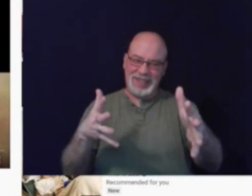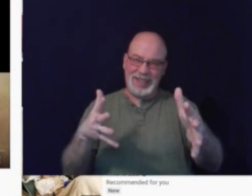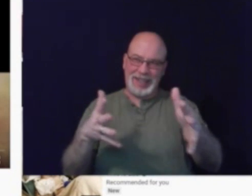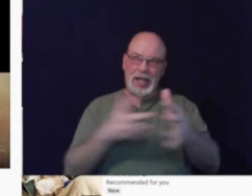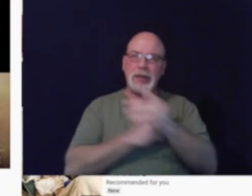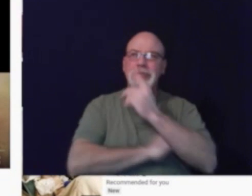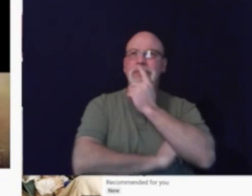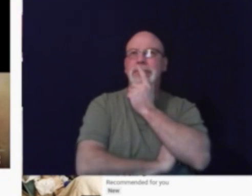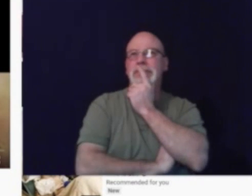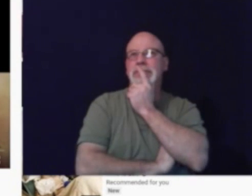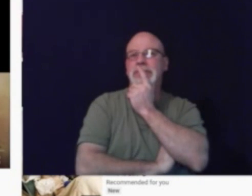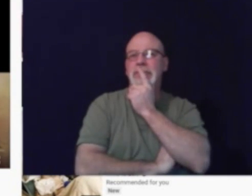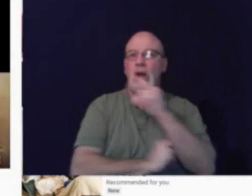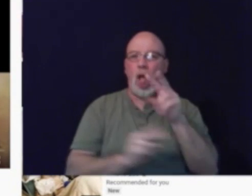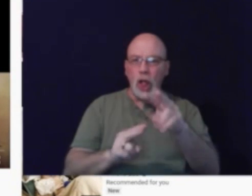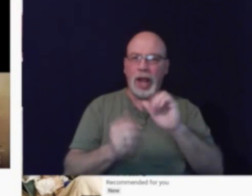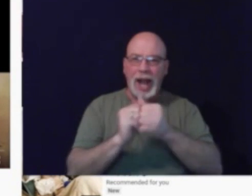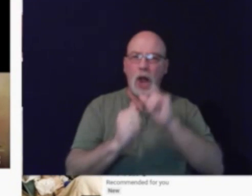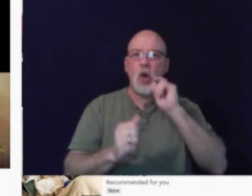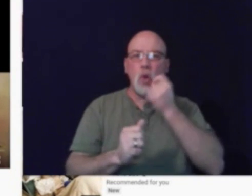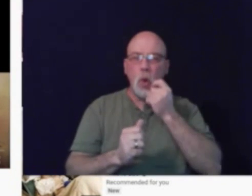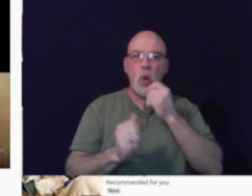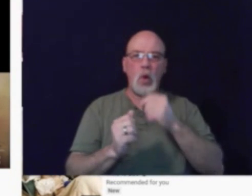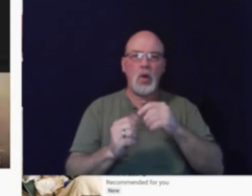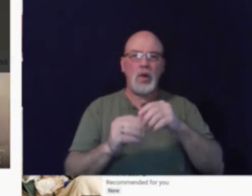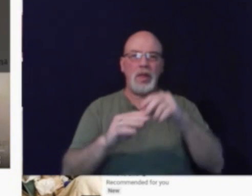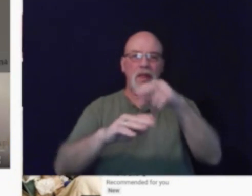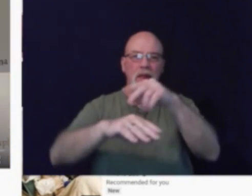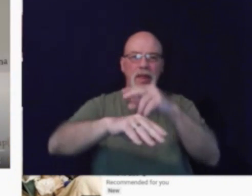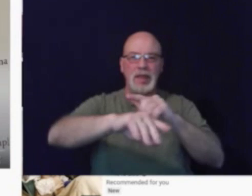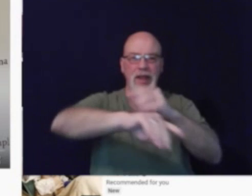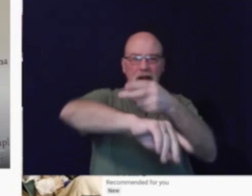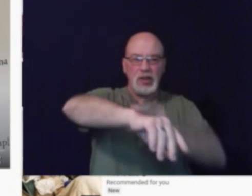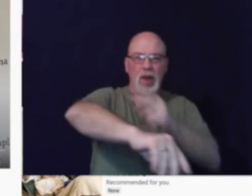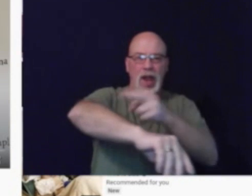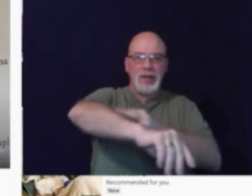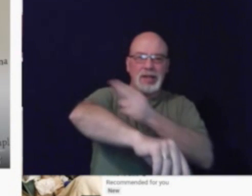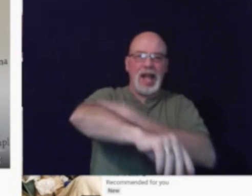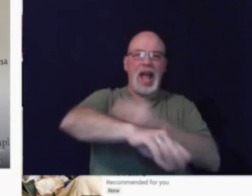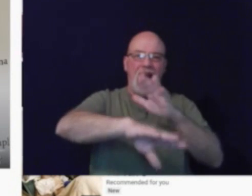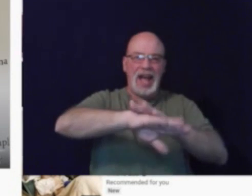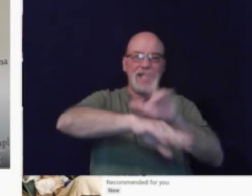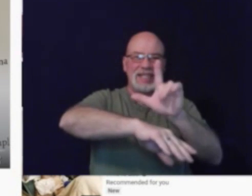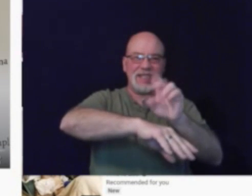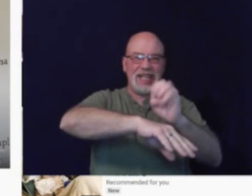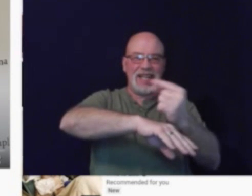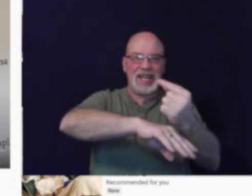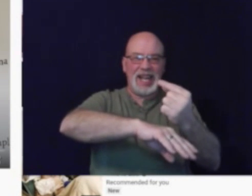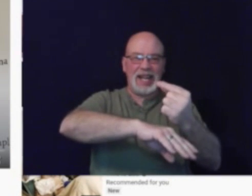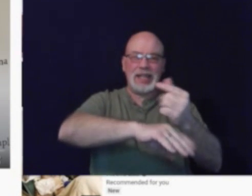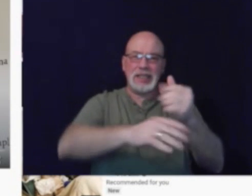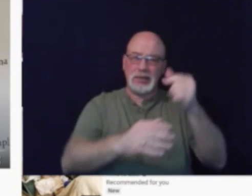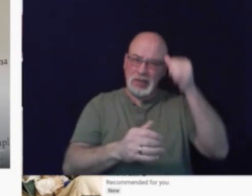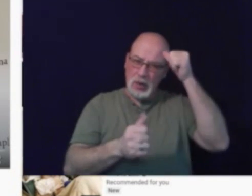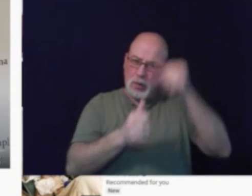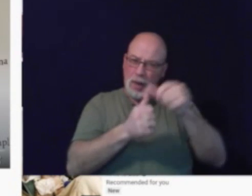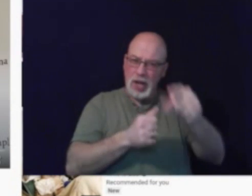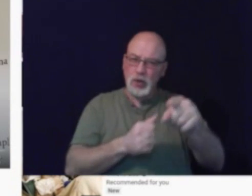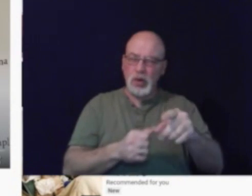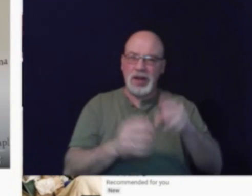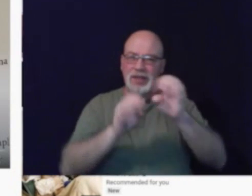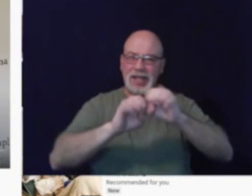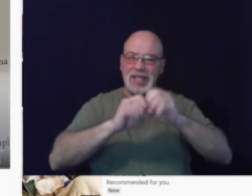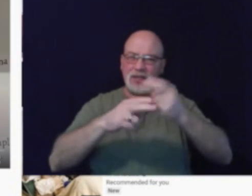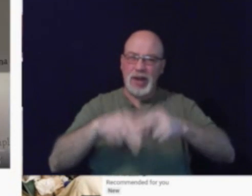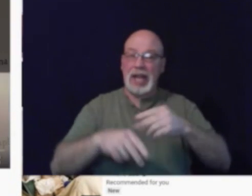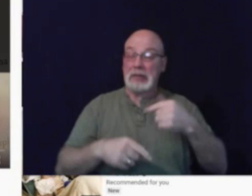Look how cool the pattern on his leg is. Does it remind you of an Easter egg? Does does remind me